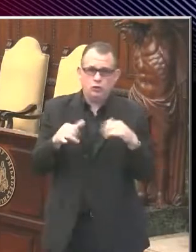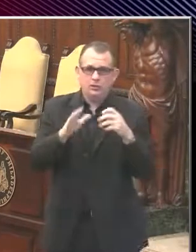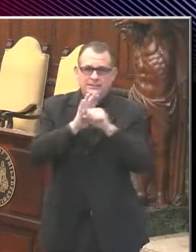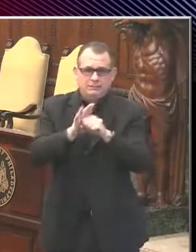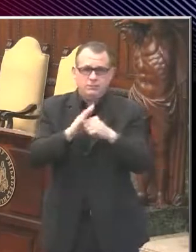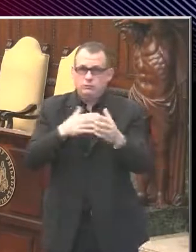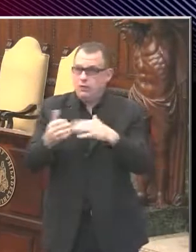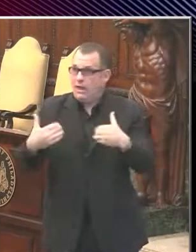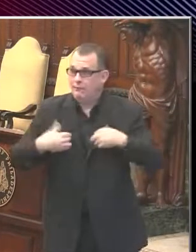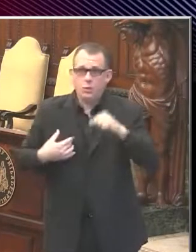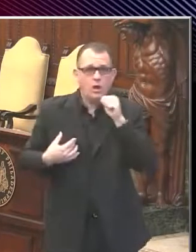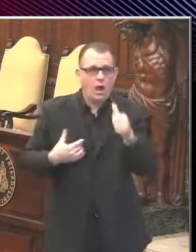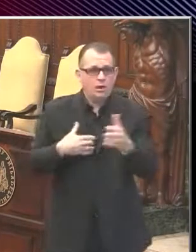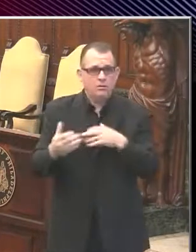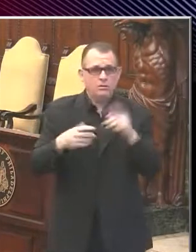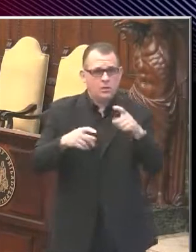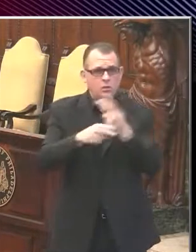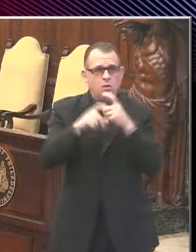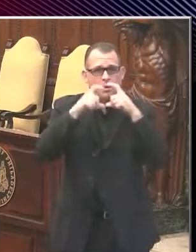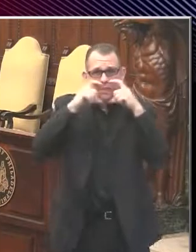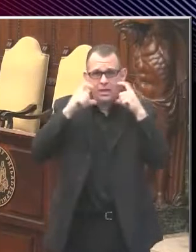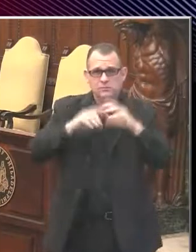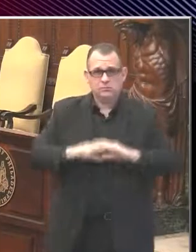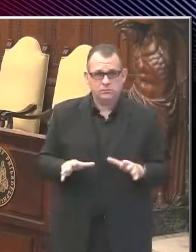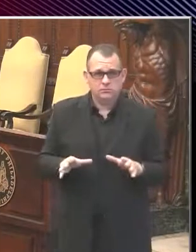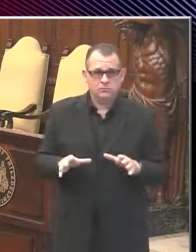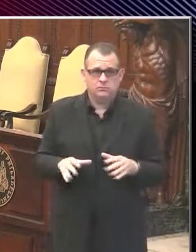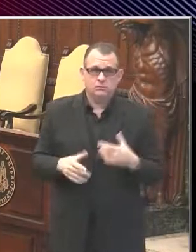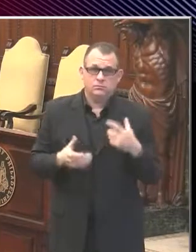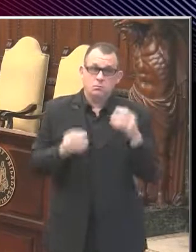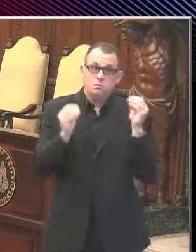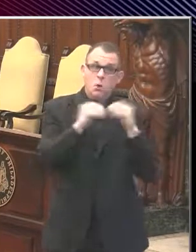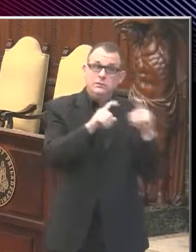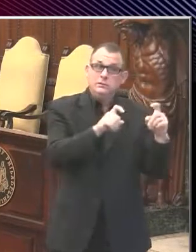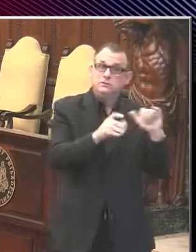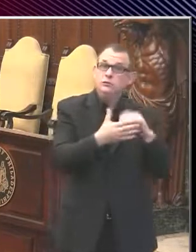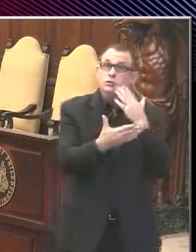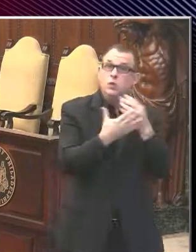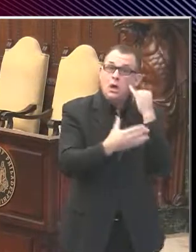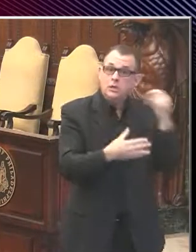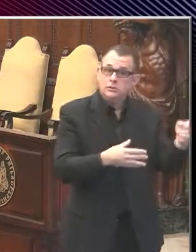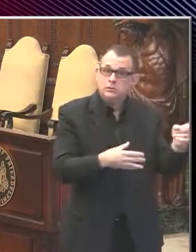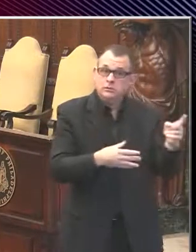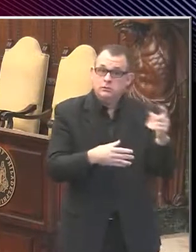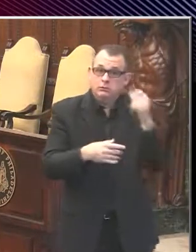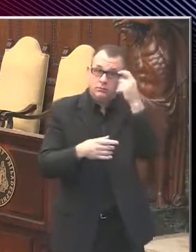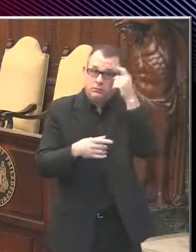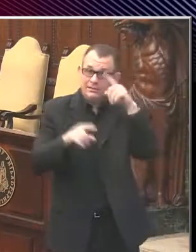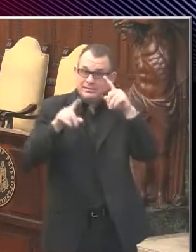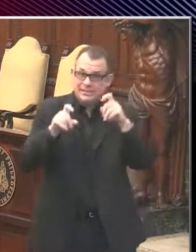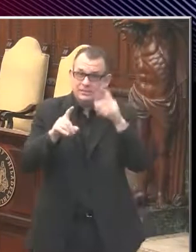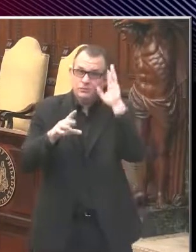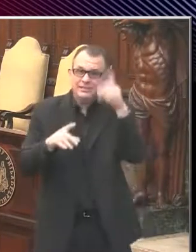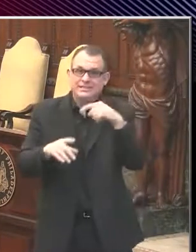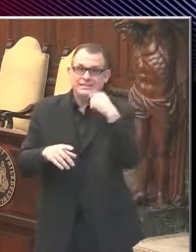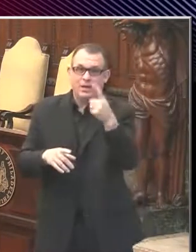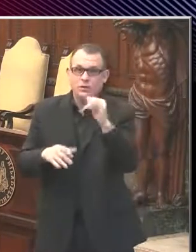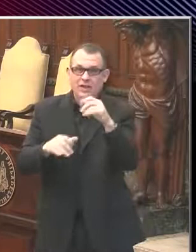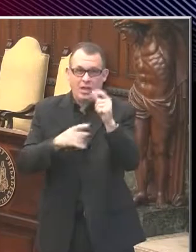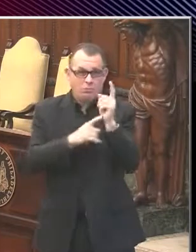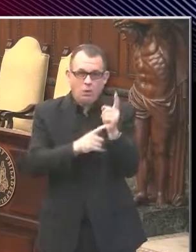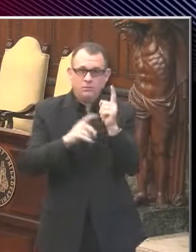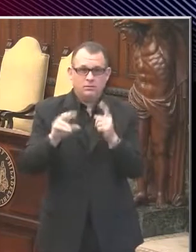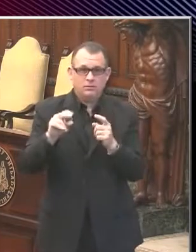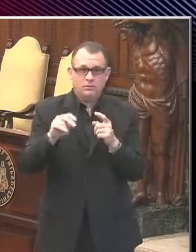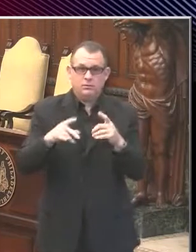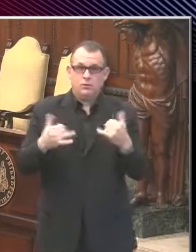more testing is a good thing. However, just remember, testing only gives you information about that point in time. And if you could be positive today, negative tomorrow,